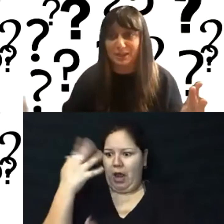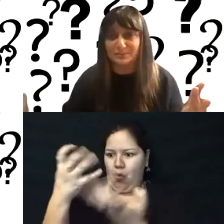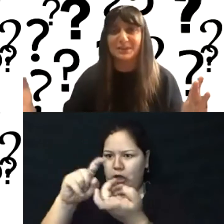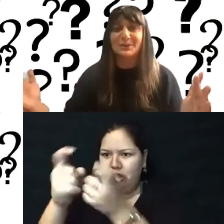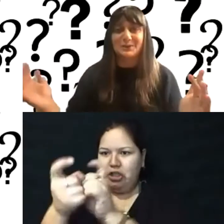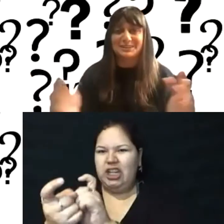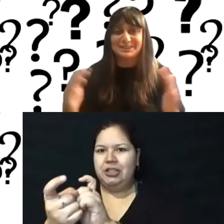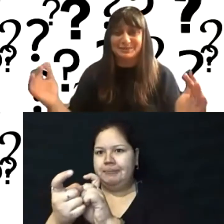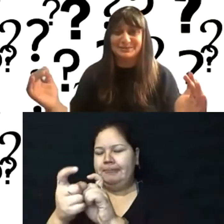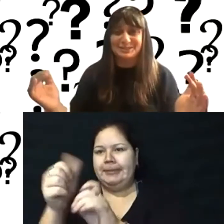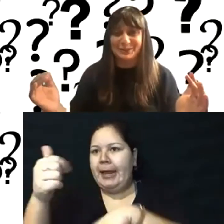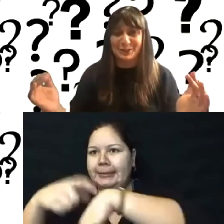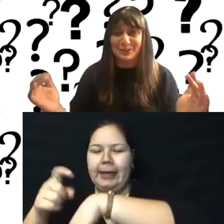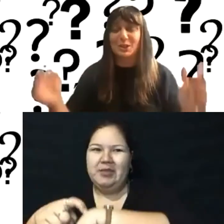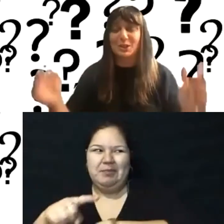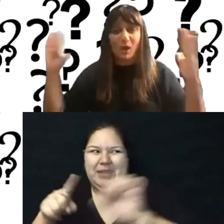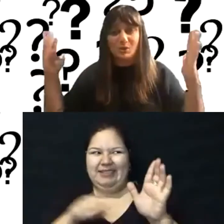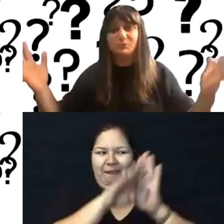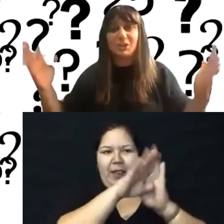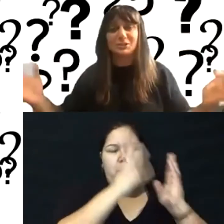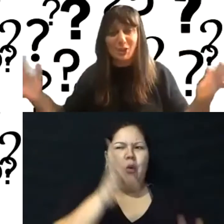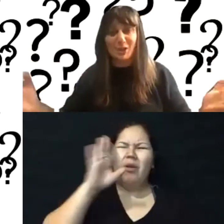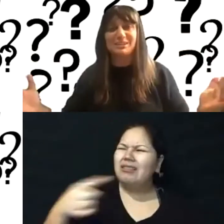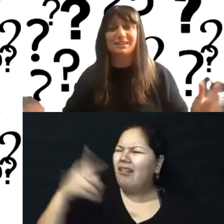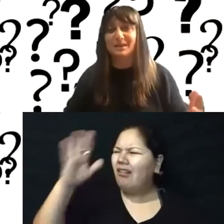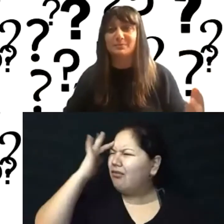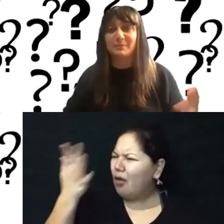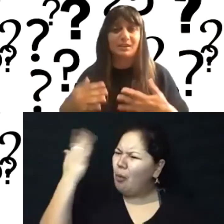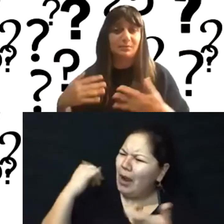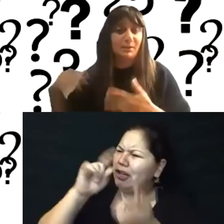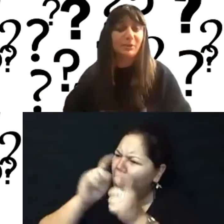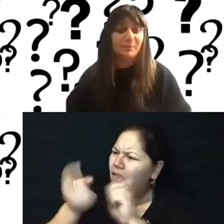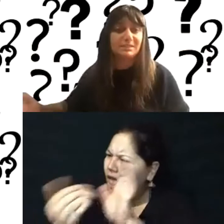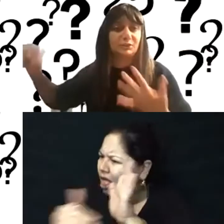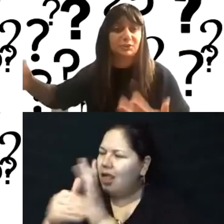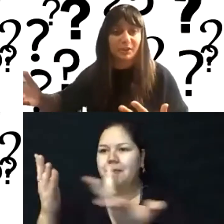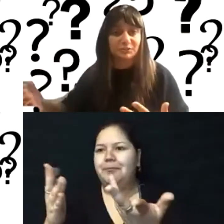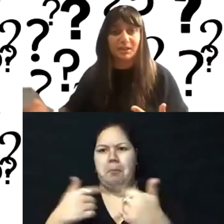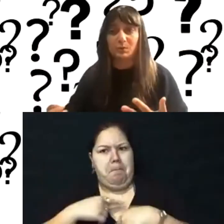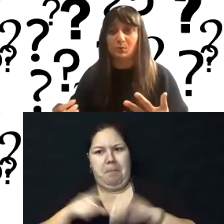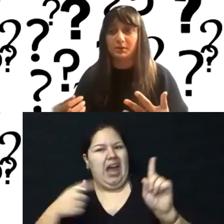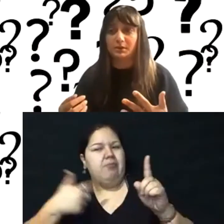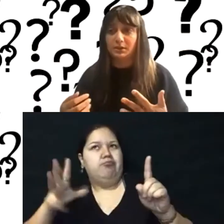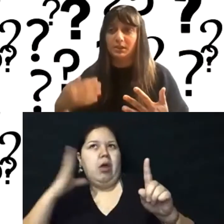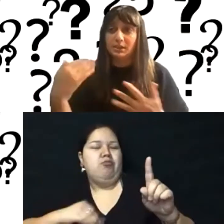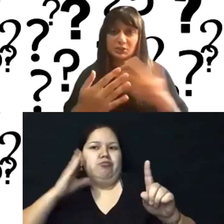10 times. Whereas sometimes a developer goes, why do you keep changing the copy 10 times? But I, I'm from this sector. So I understand we want to engage